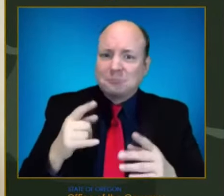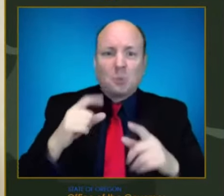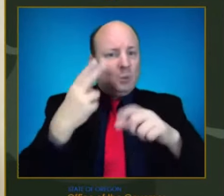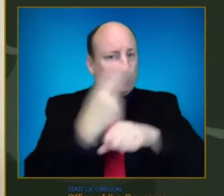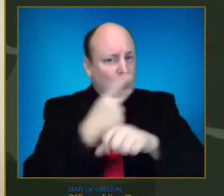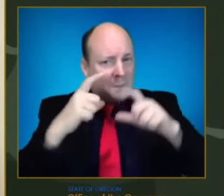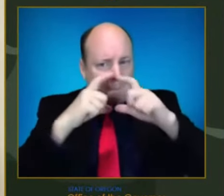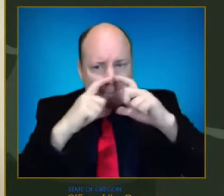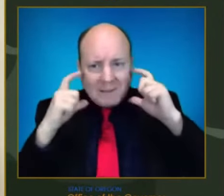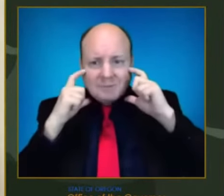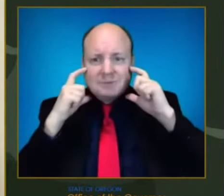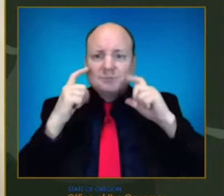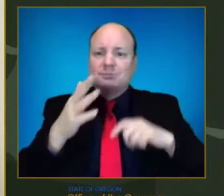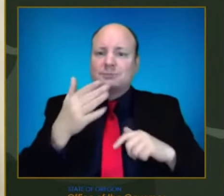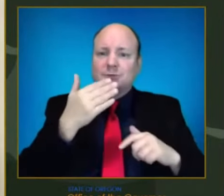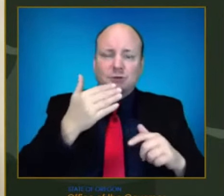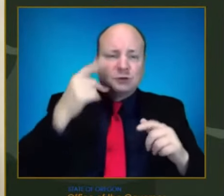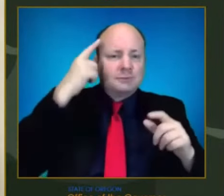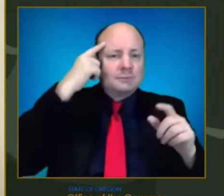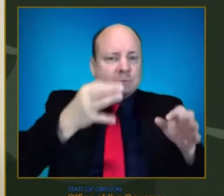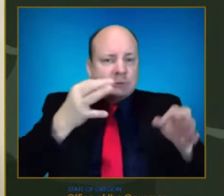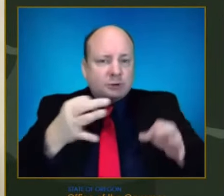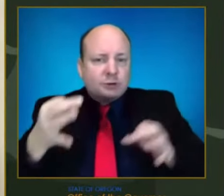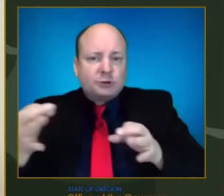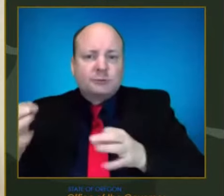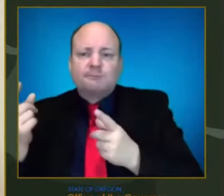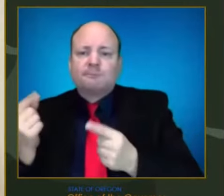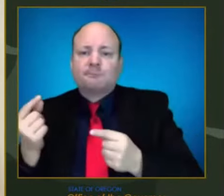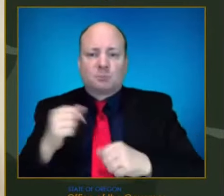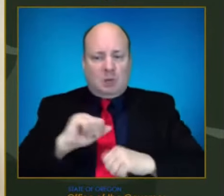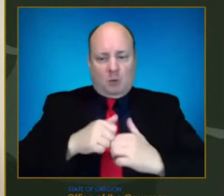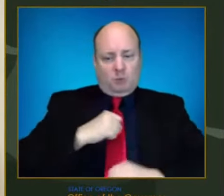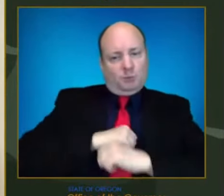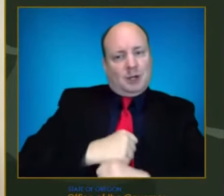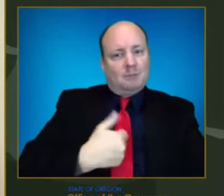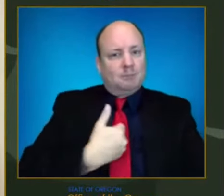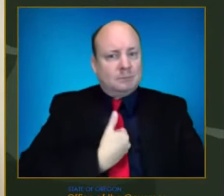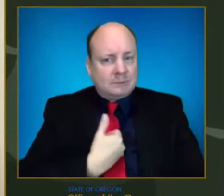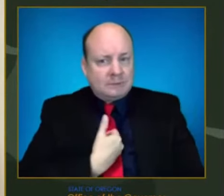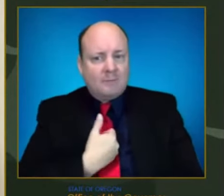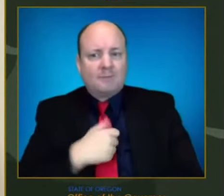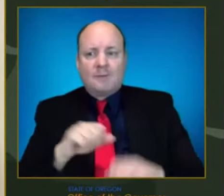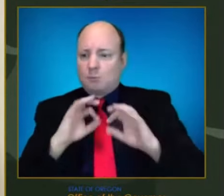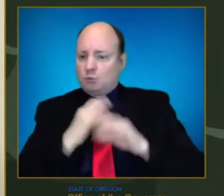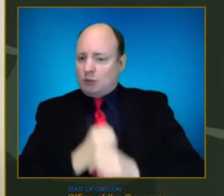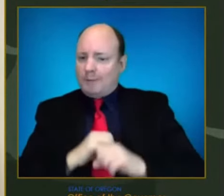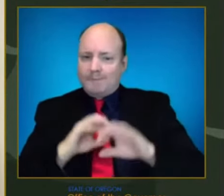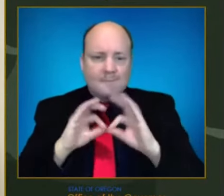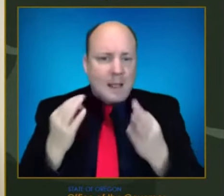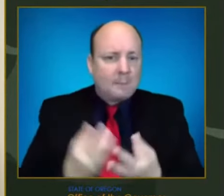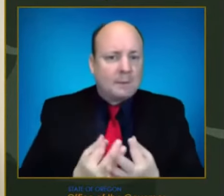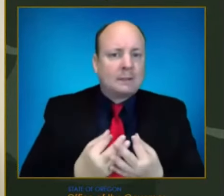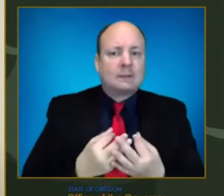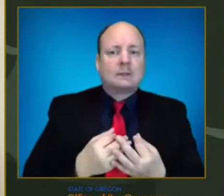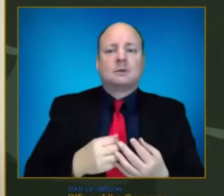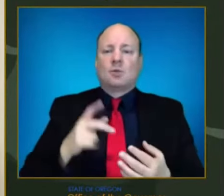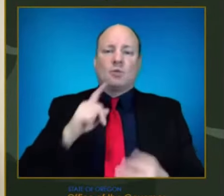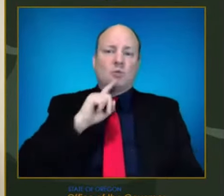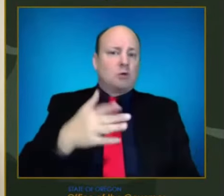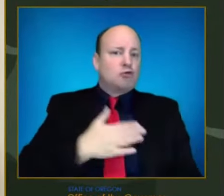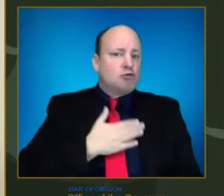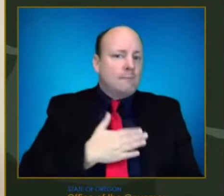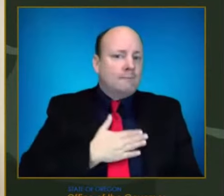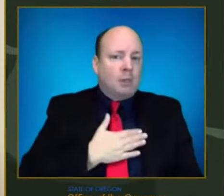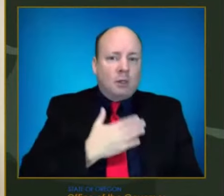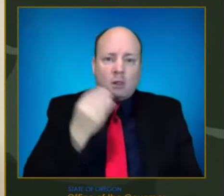smart choices, frankly, that protect themselves, their families and their loved ones. I'm really grateful for that. Dr. know